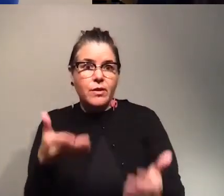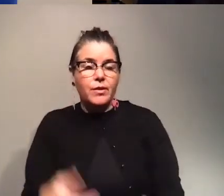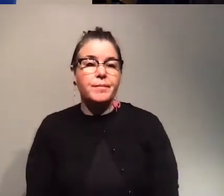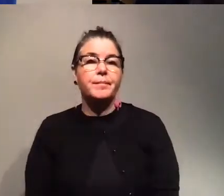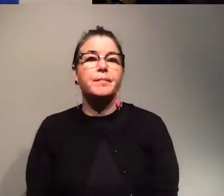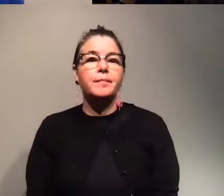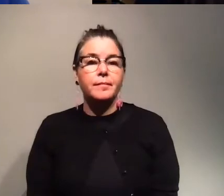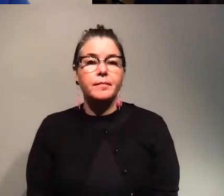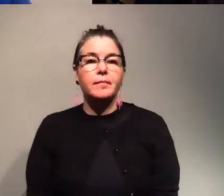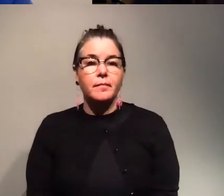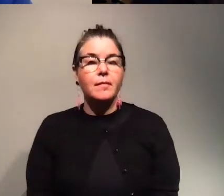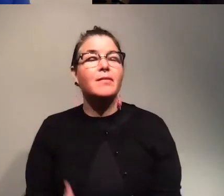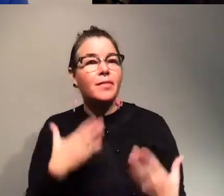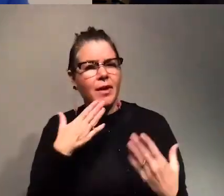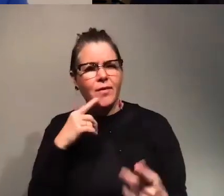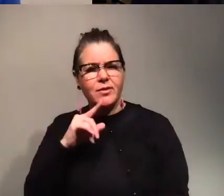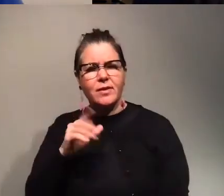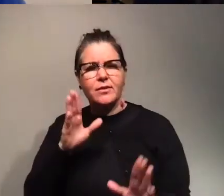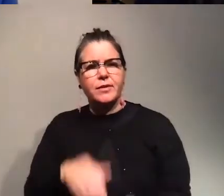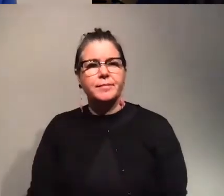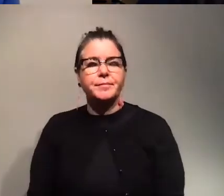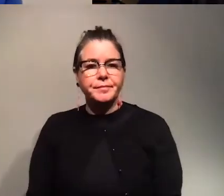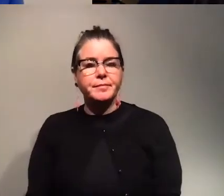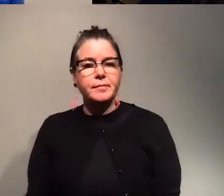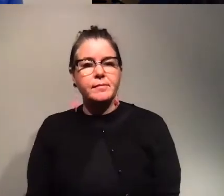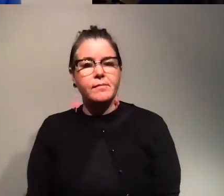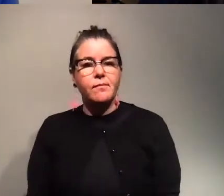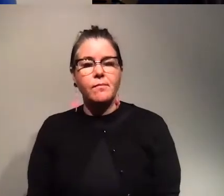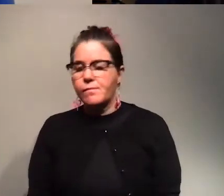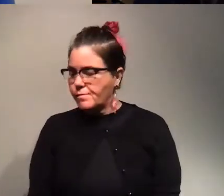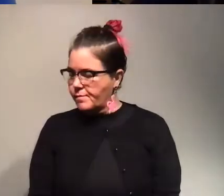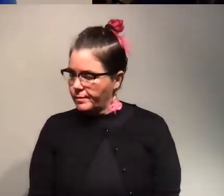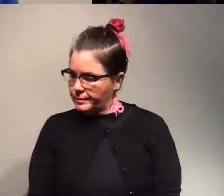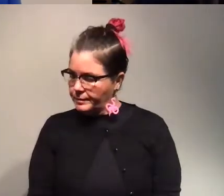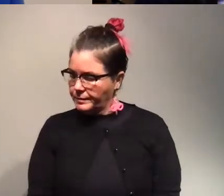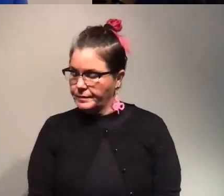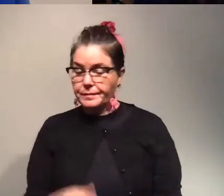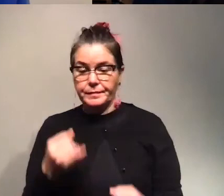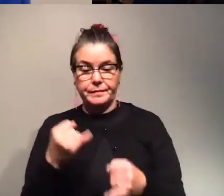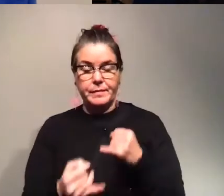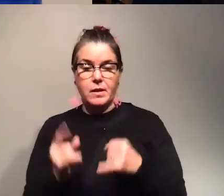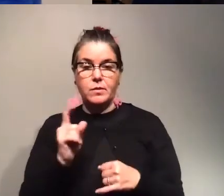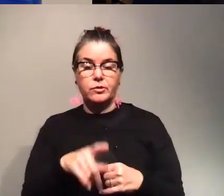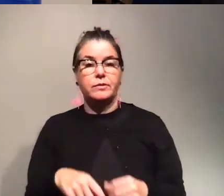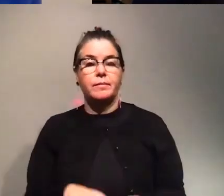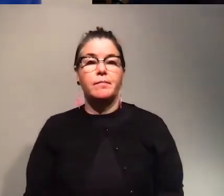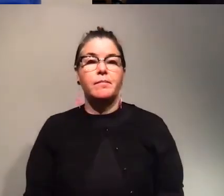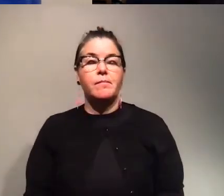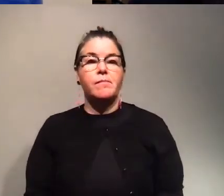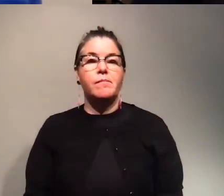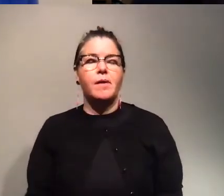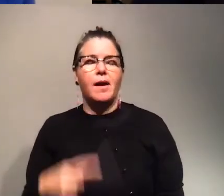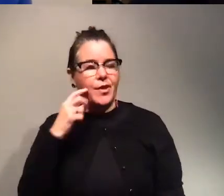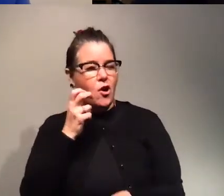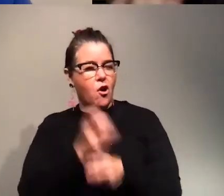thanks for answering that that's great um okay and then here is the question that we ask everybody that uh i think is the hardest